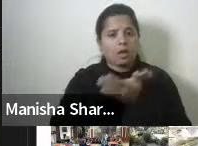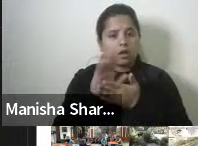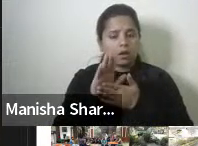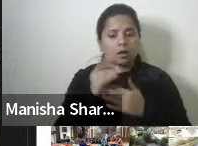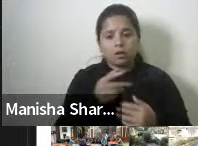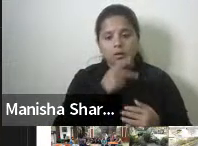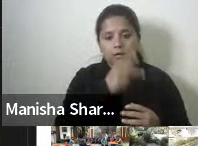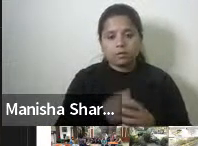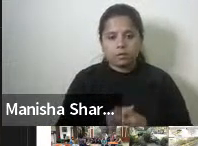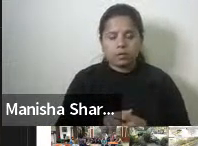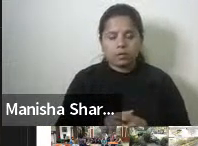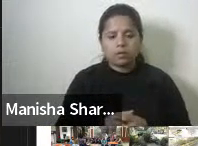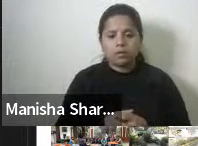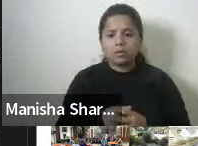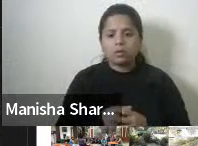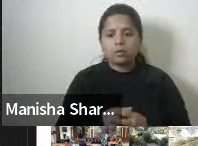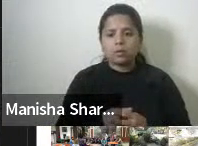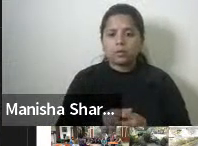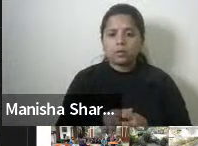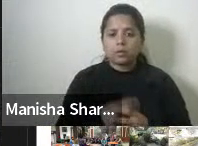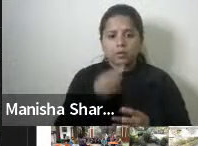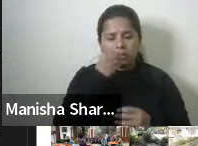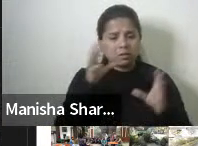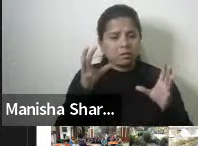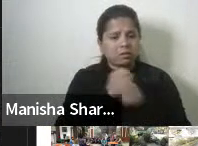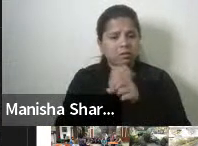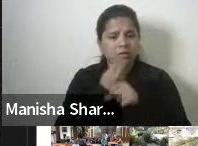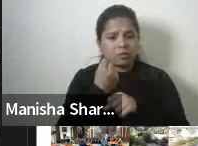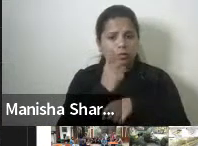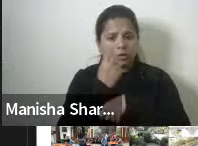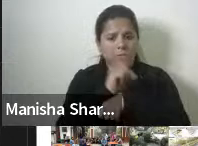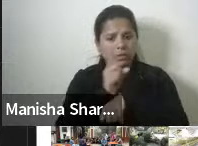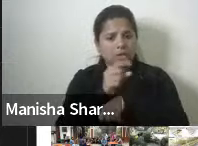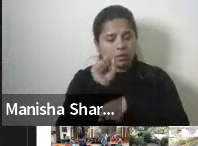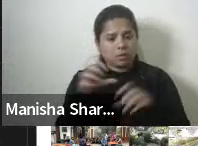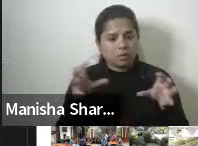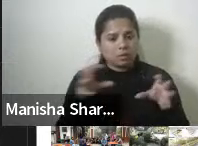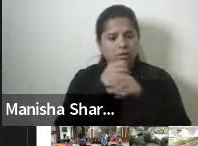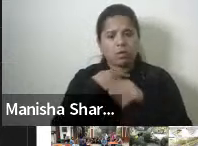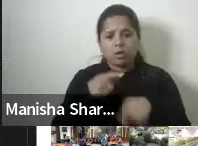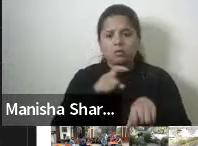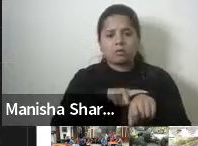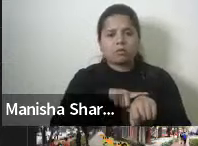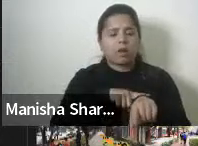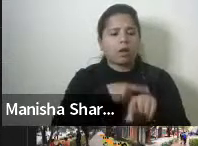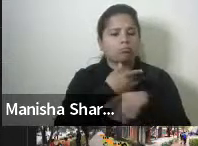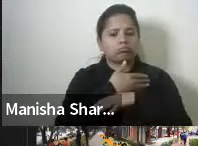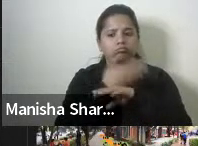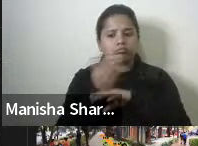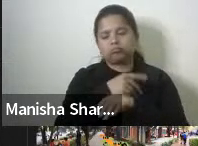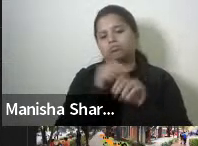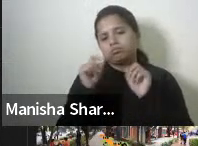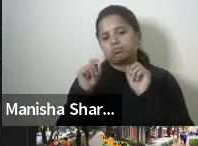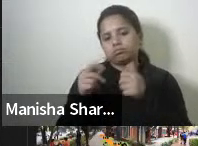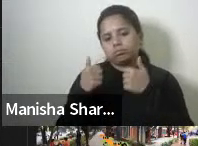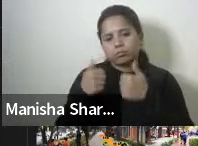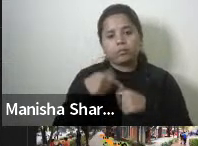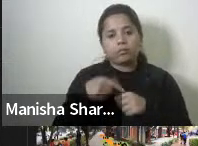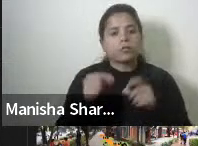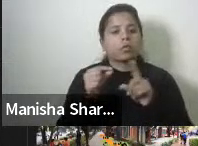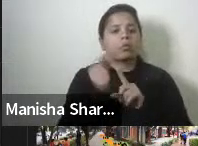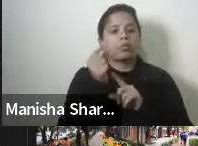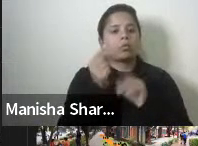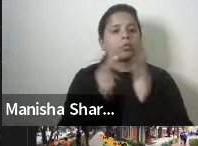uh, can you please, uh, uh, wind it up in the next one minute? We are already over time. Yeah. So this is Pune, um,